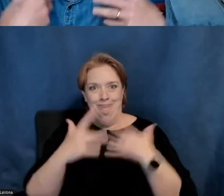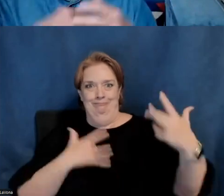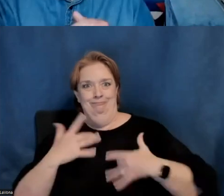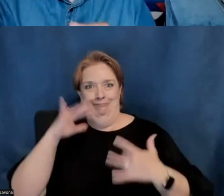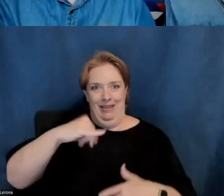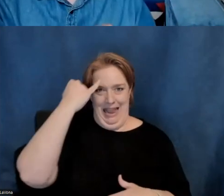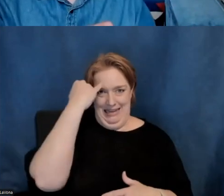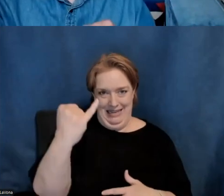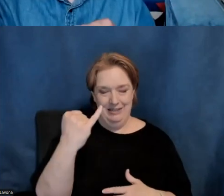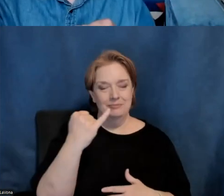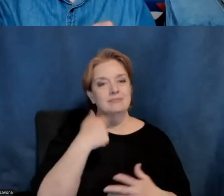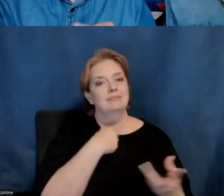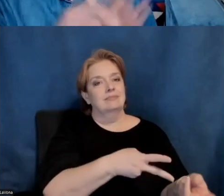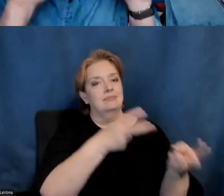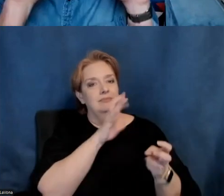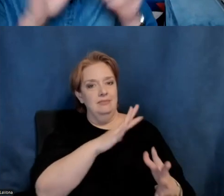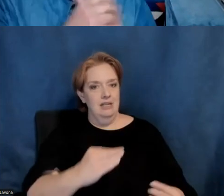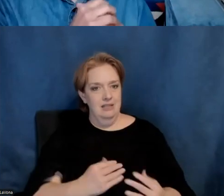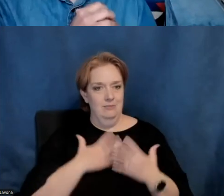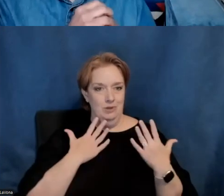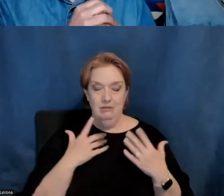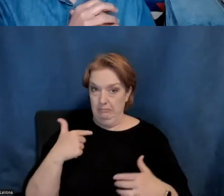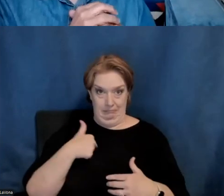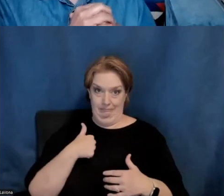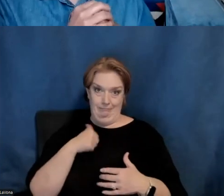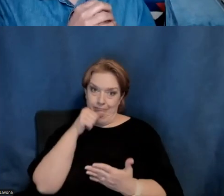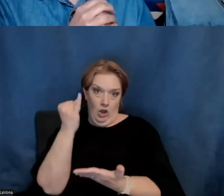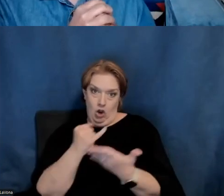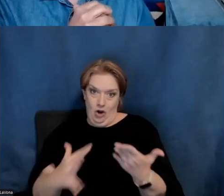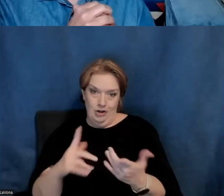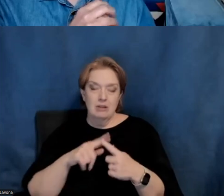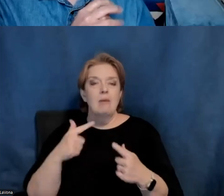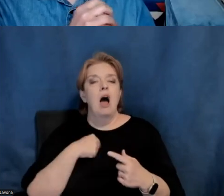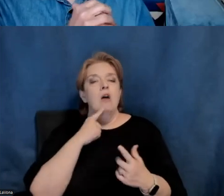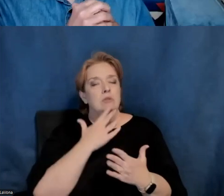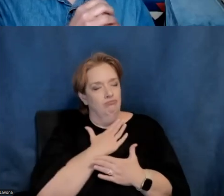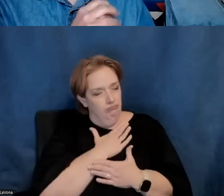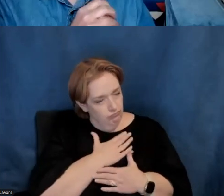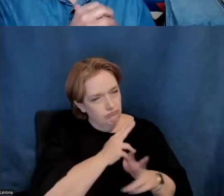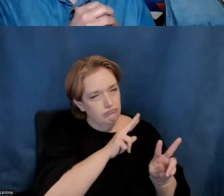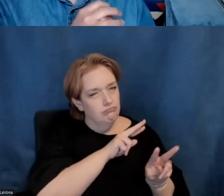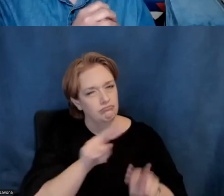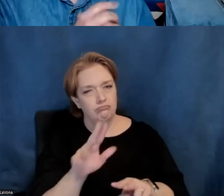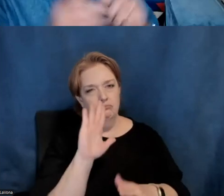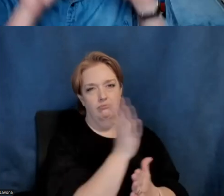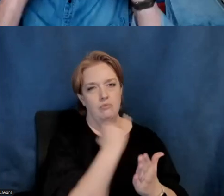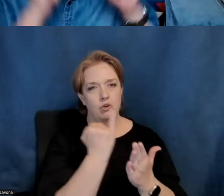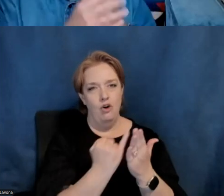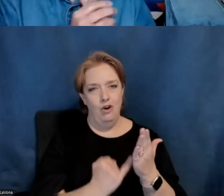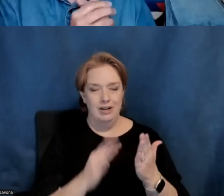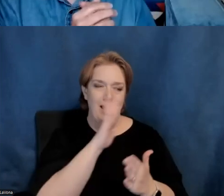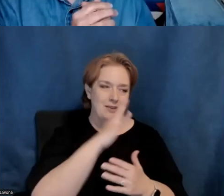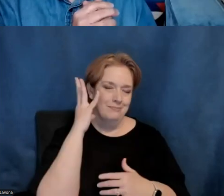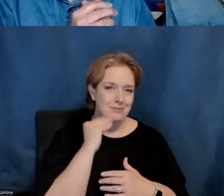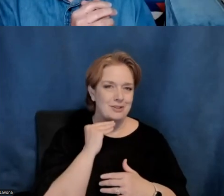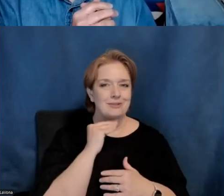I take the inspiration of the artists. I'm not an artist, but I sure can appreciate artists and I sure can appreciate the, the journey. And I sure